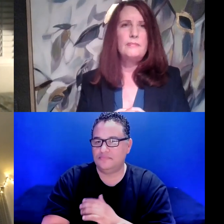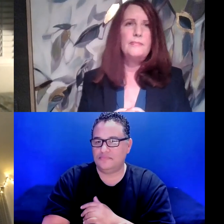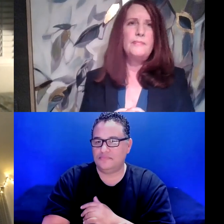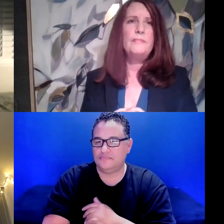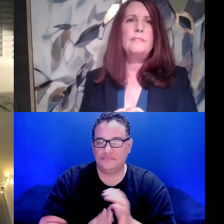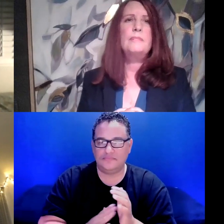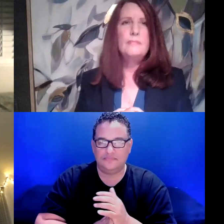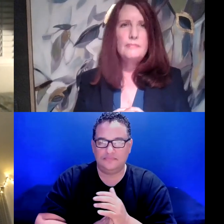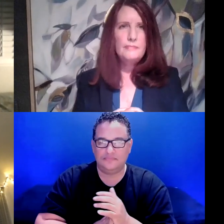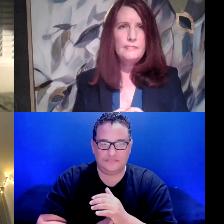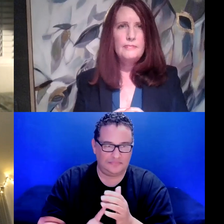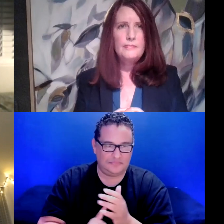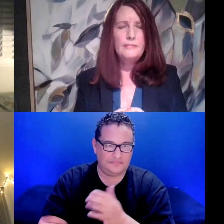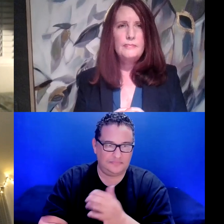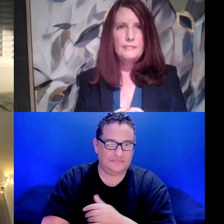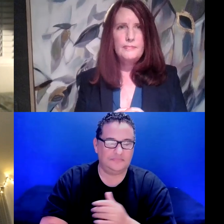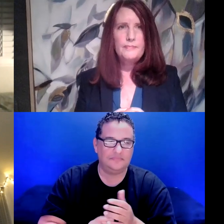Let's pull up the other one.